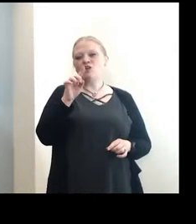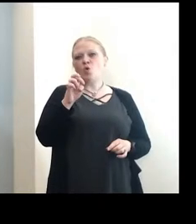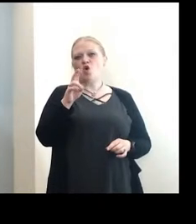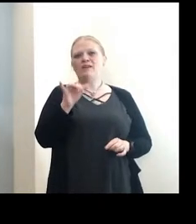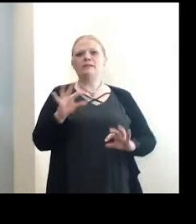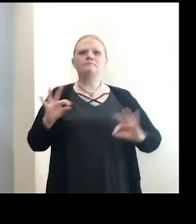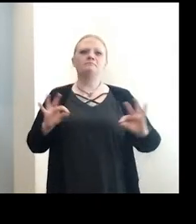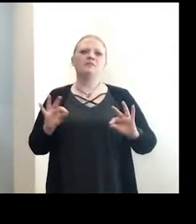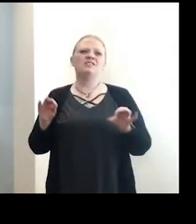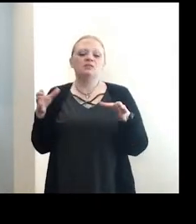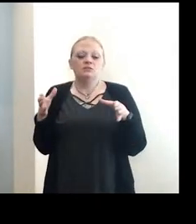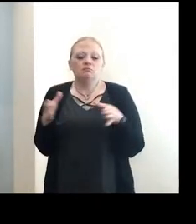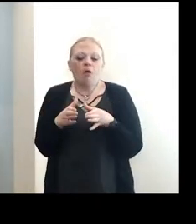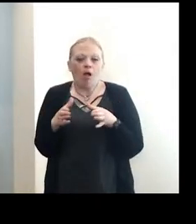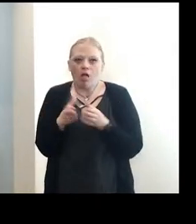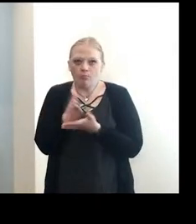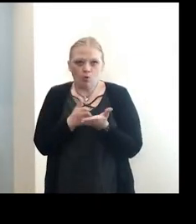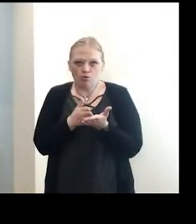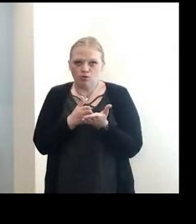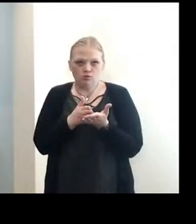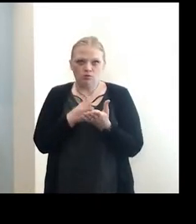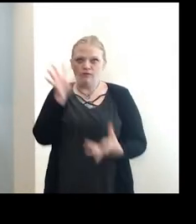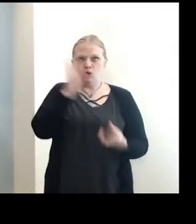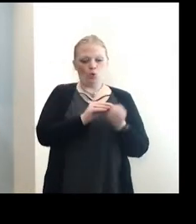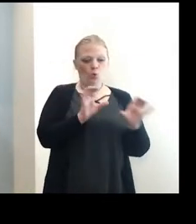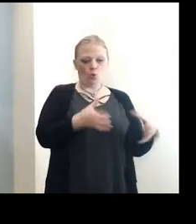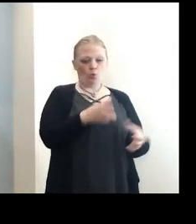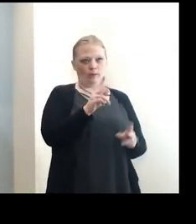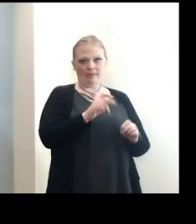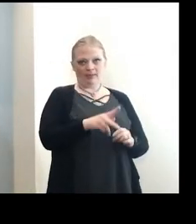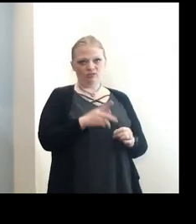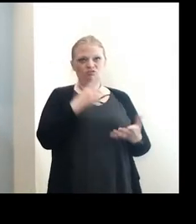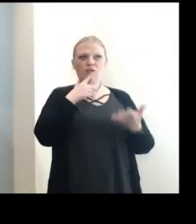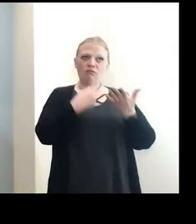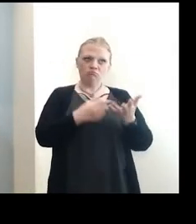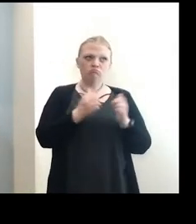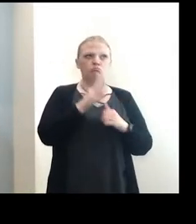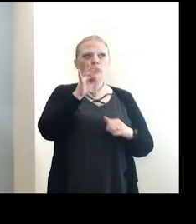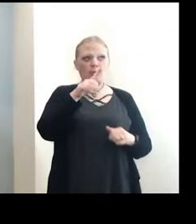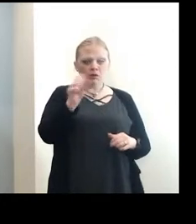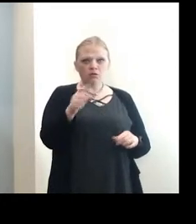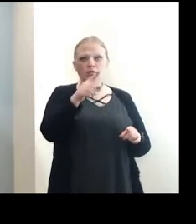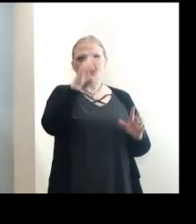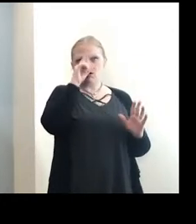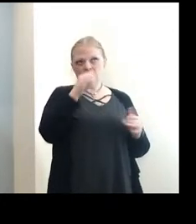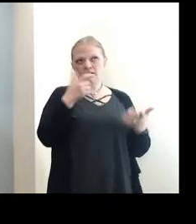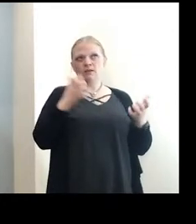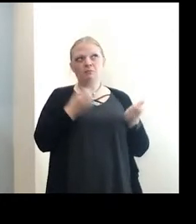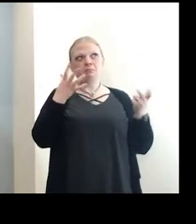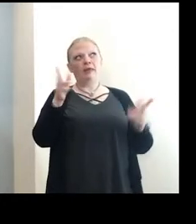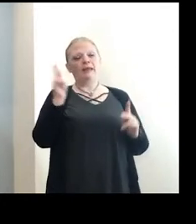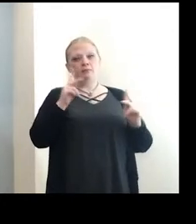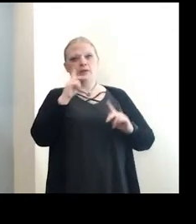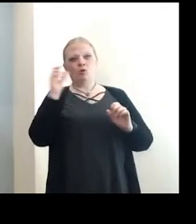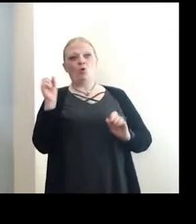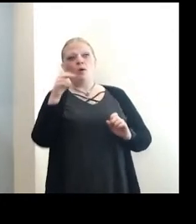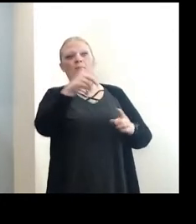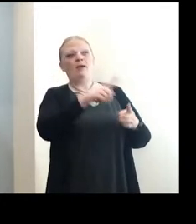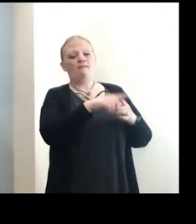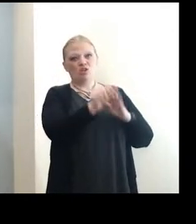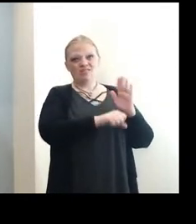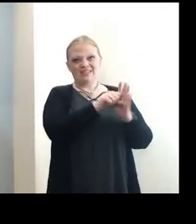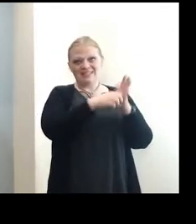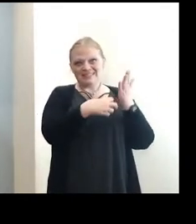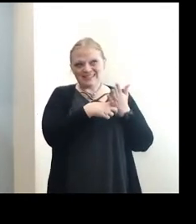a very small portion of the population. And having talked to the bills, I know that they're expecting a huge amount of people returning for season tickets